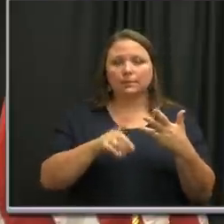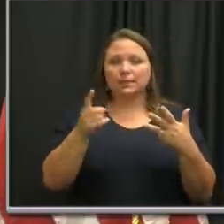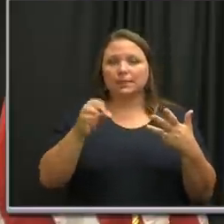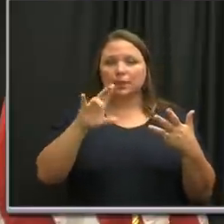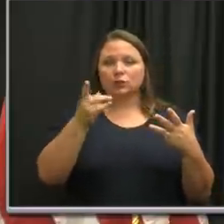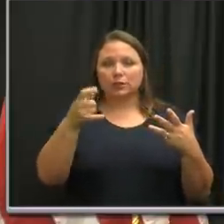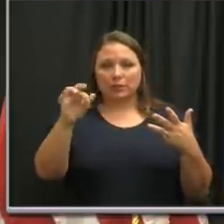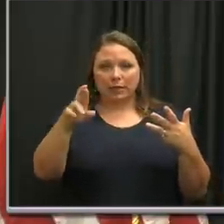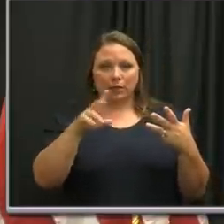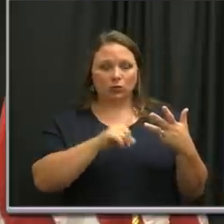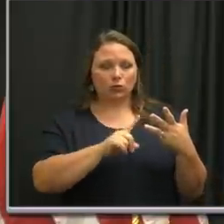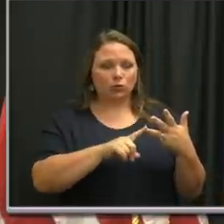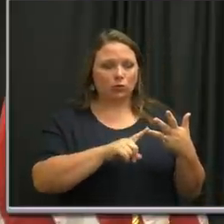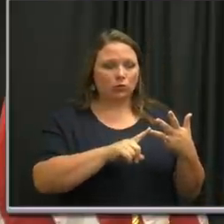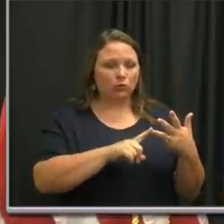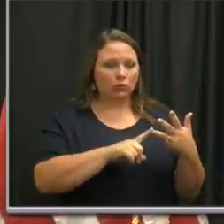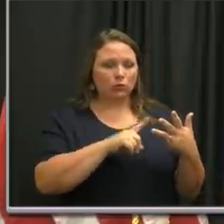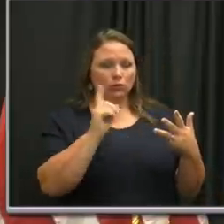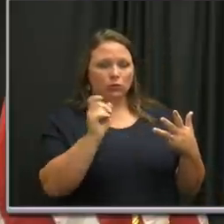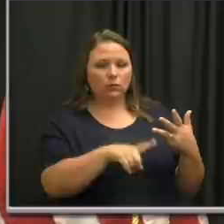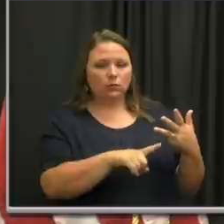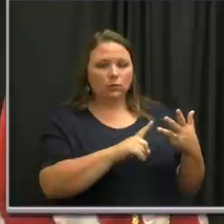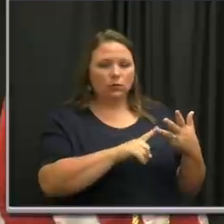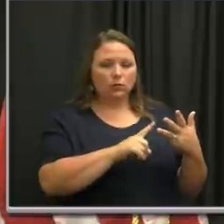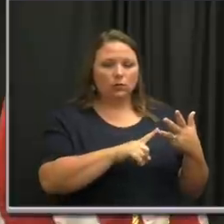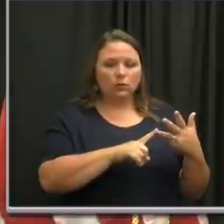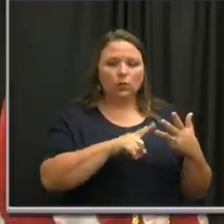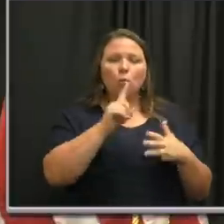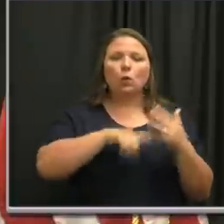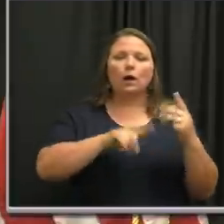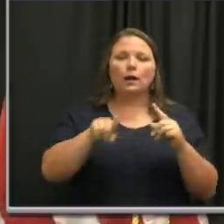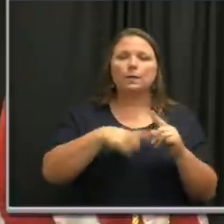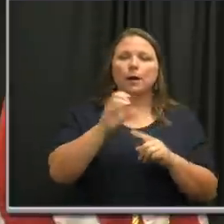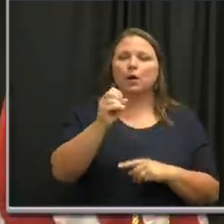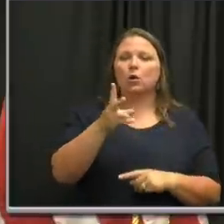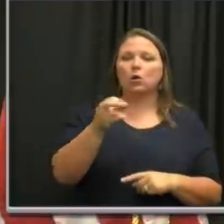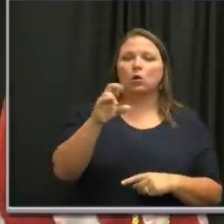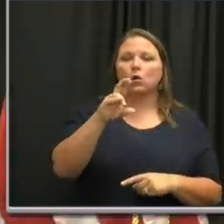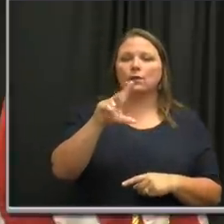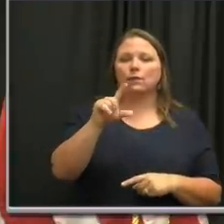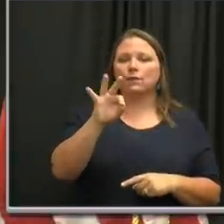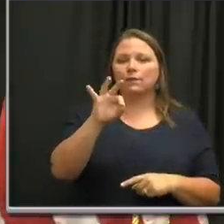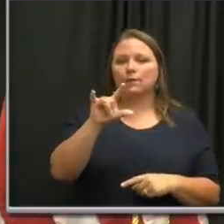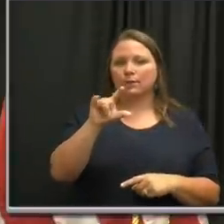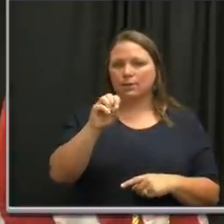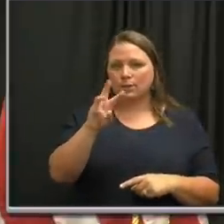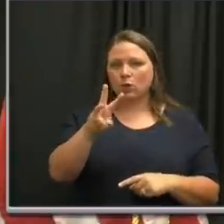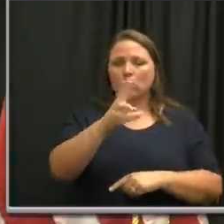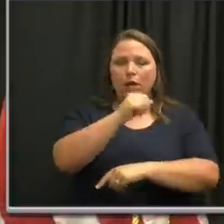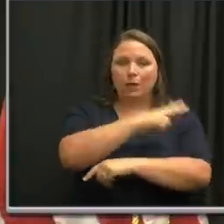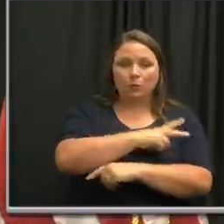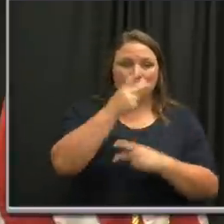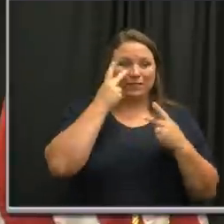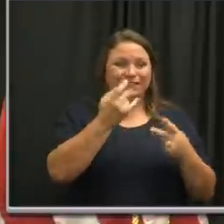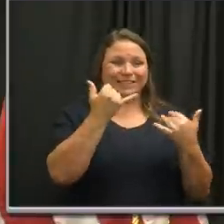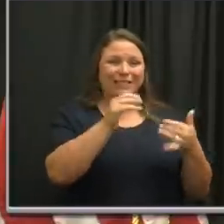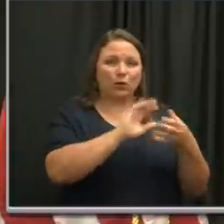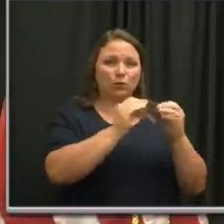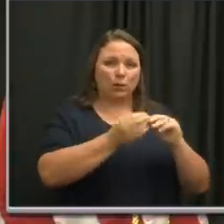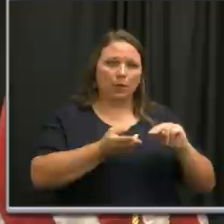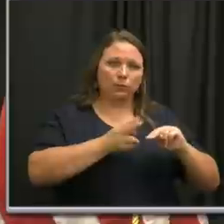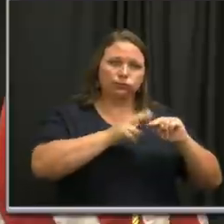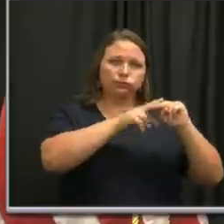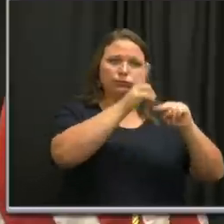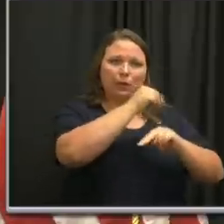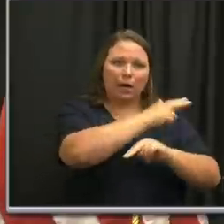Jahangir, uh, where are we on overflow hospital? As we're seeing, uh, the hospital capacity, uh, being challenged